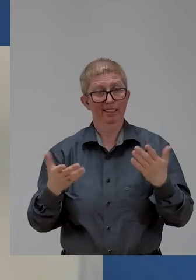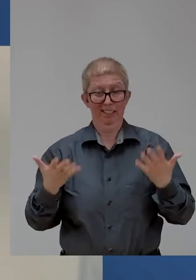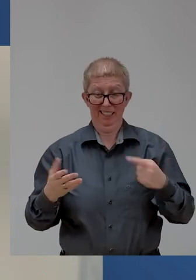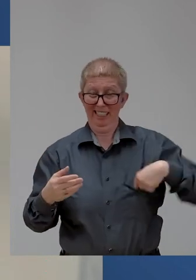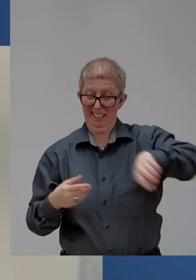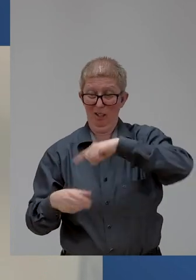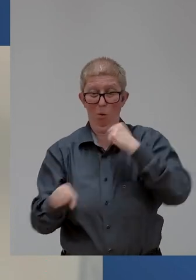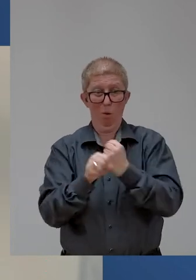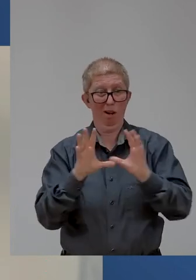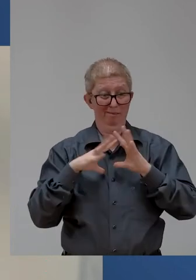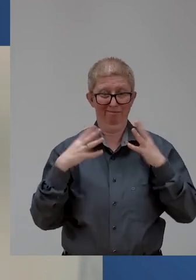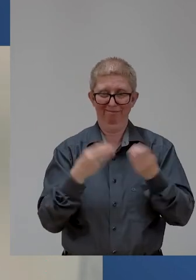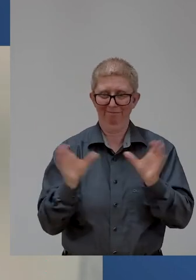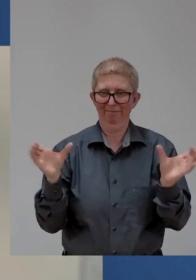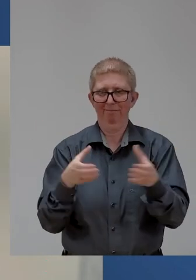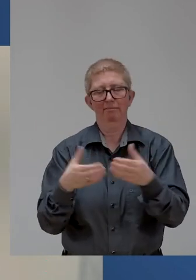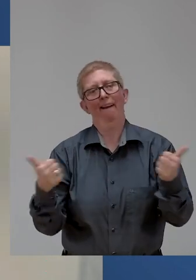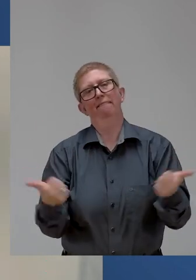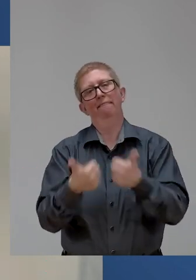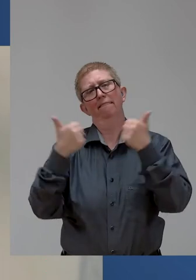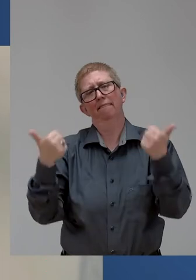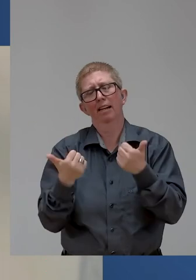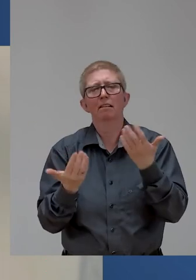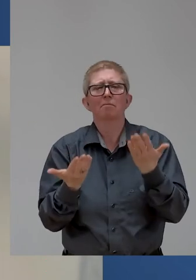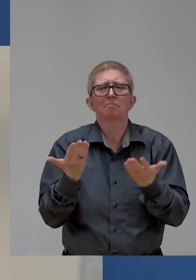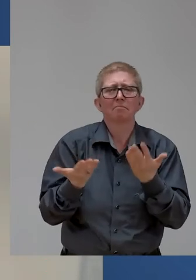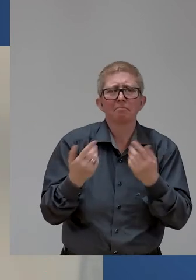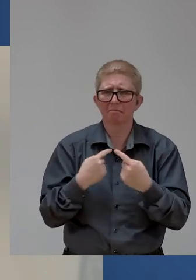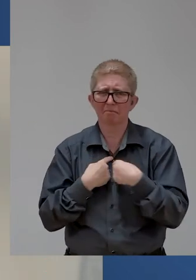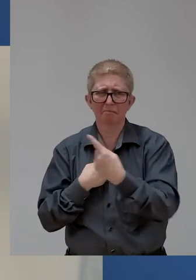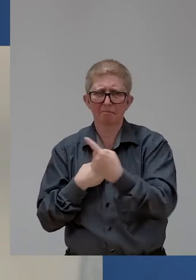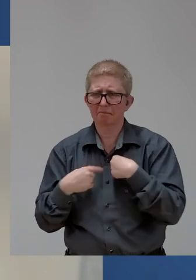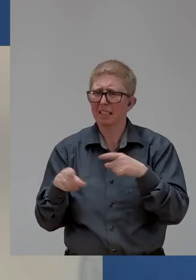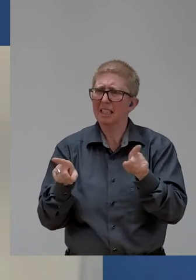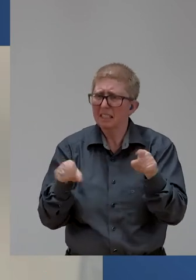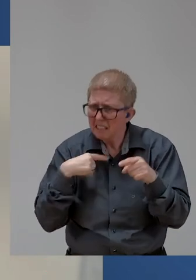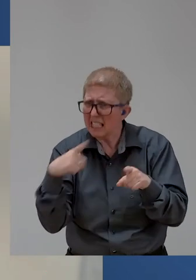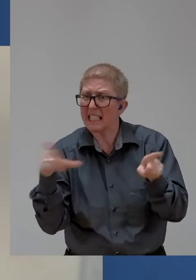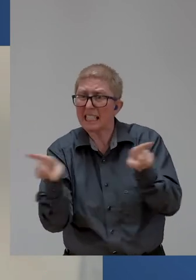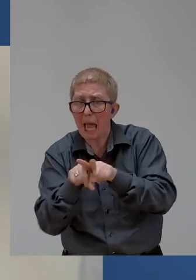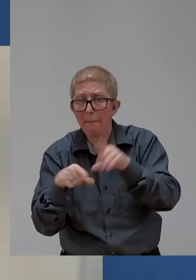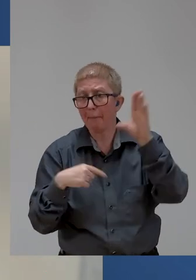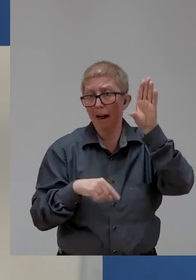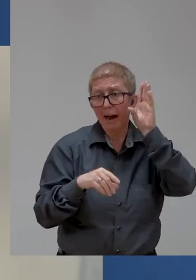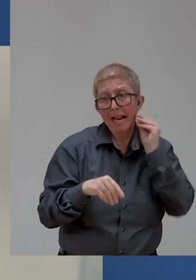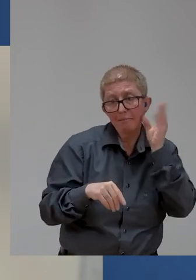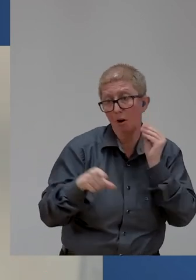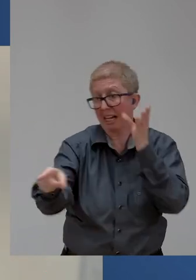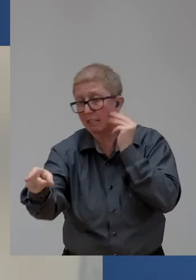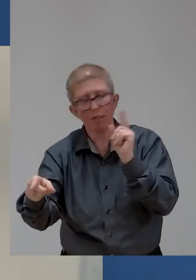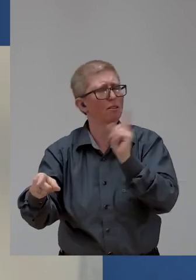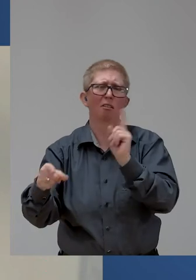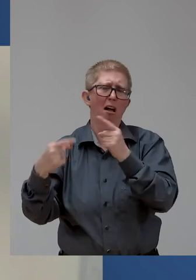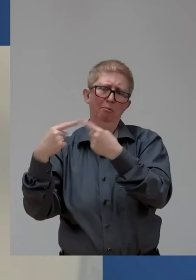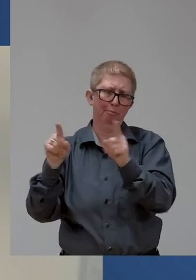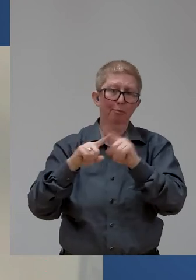allies who have maybe not the exact experience, but experiences they can bring to the table. Finally, I wanted to quickly